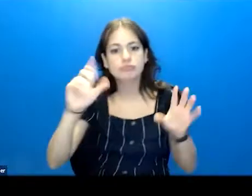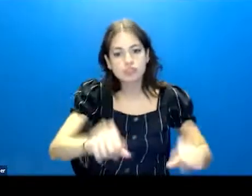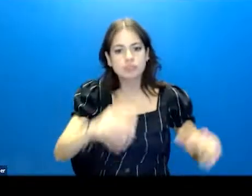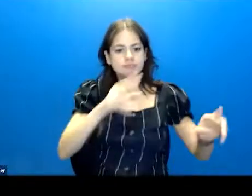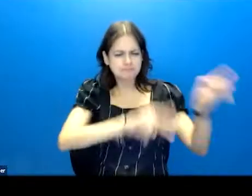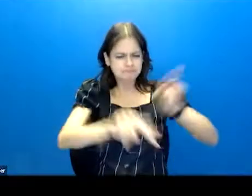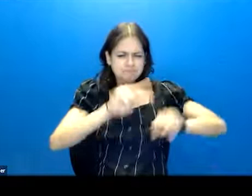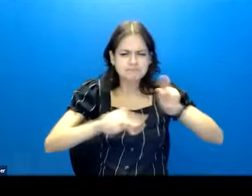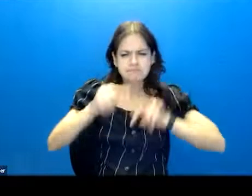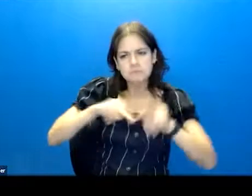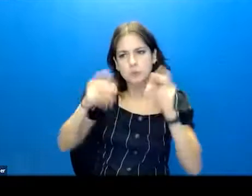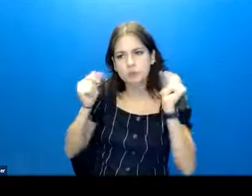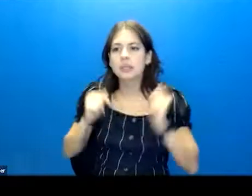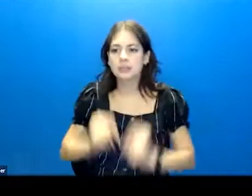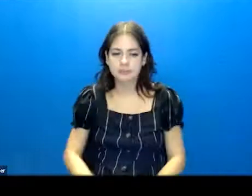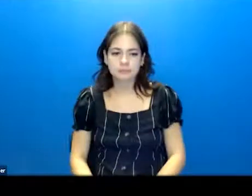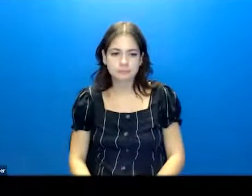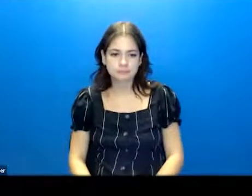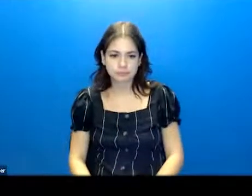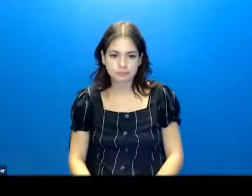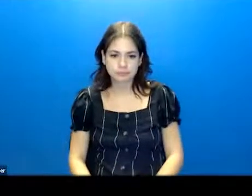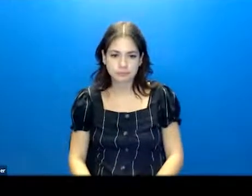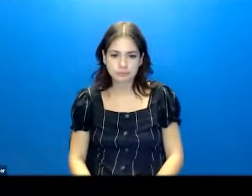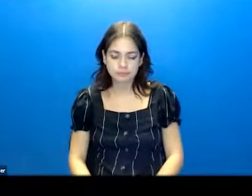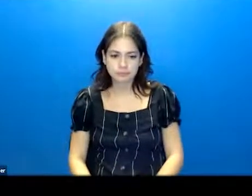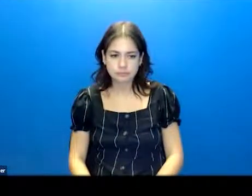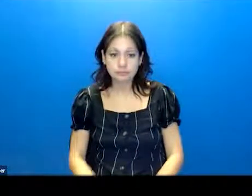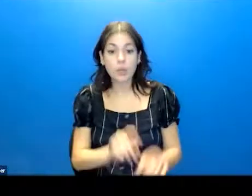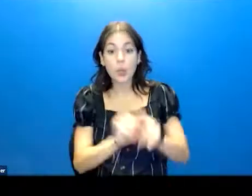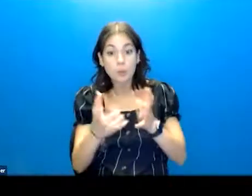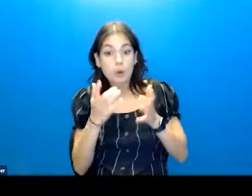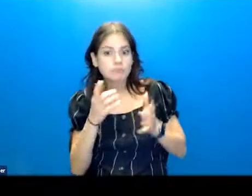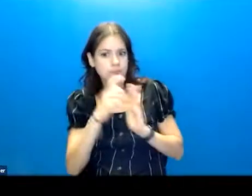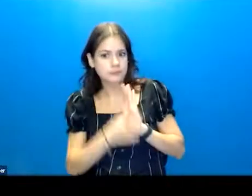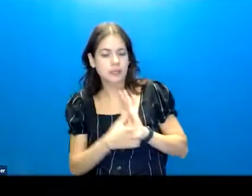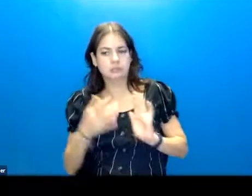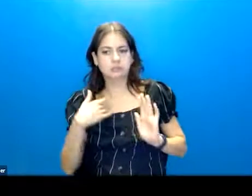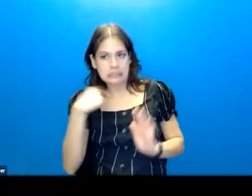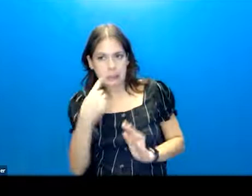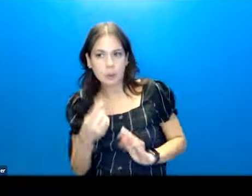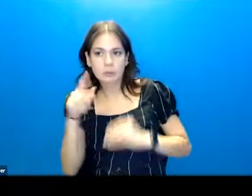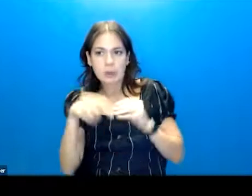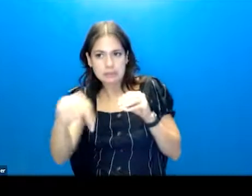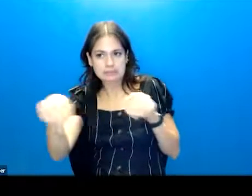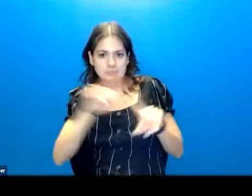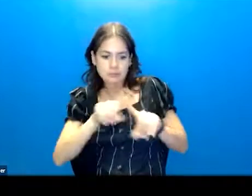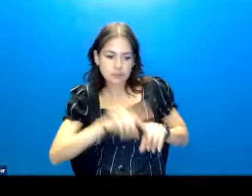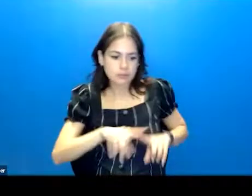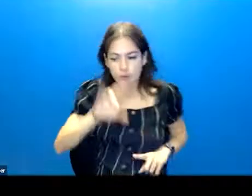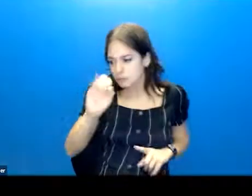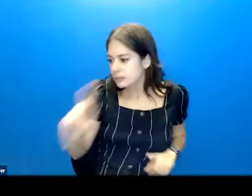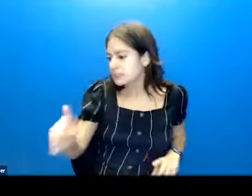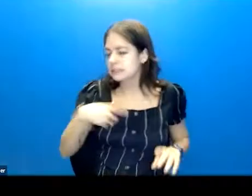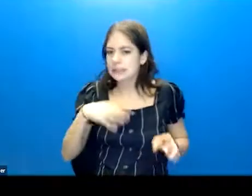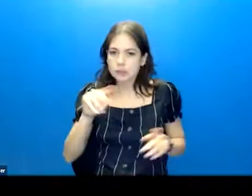assess risk. And I also want to make sure, like, I'm going to tell you about all these risk factors and tools